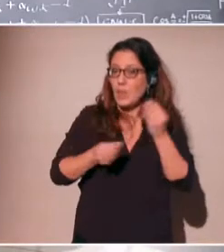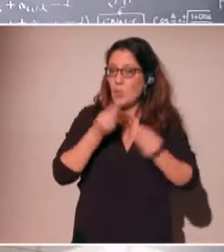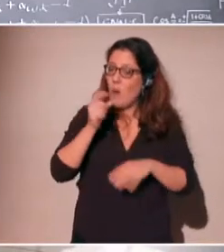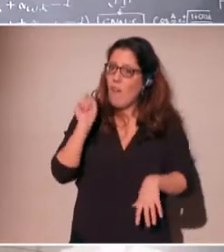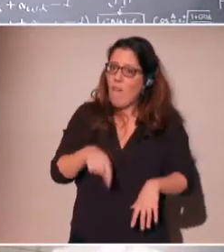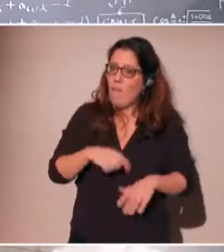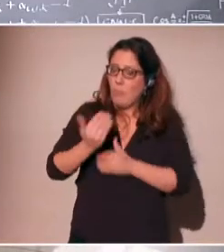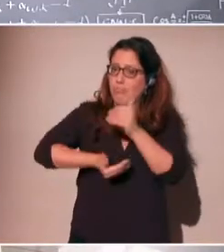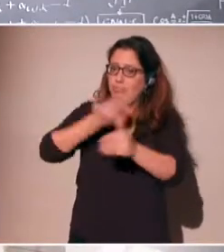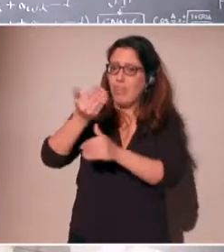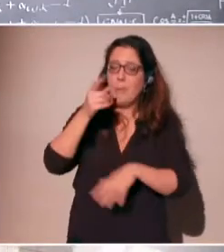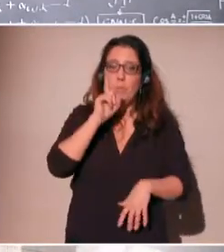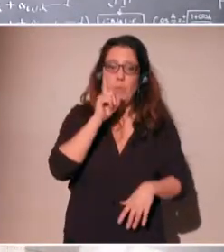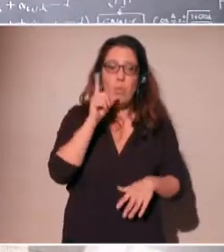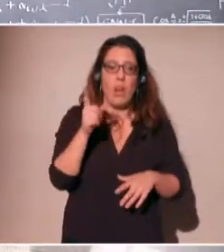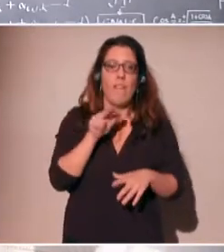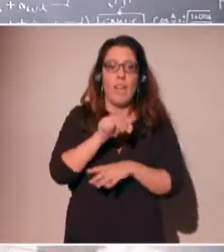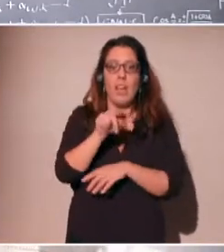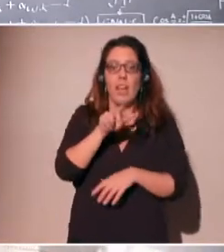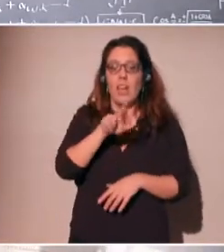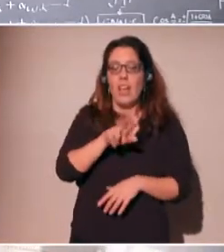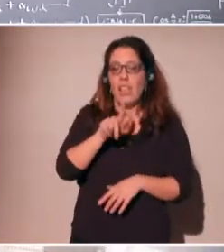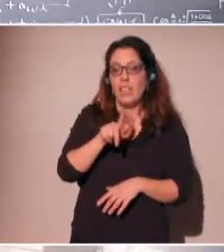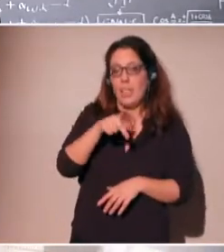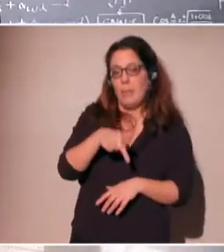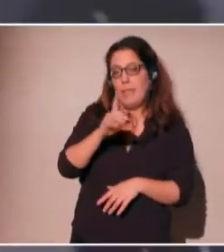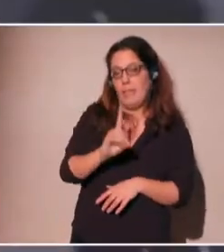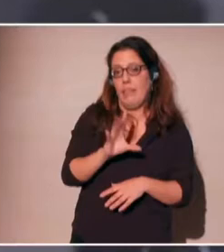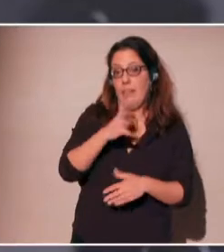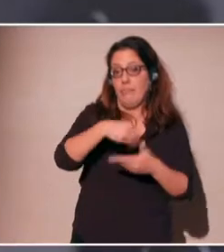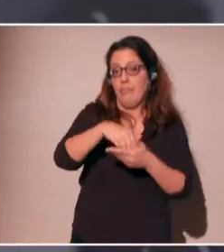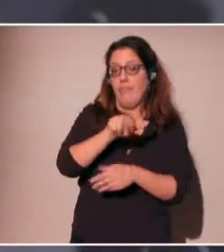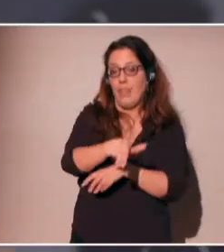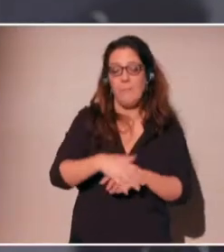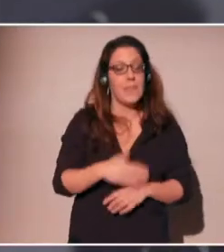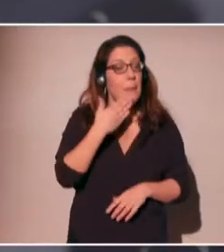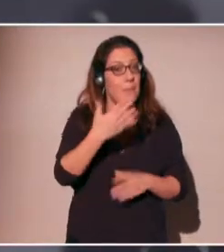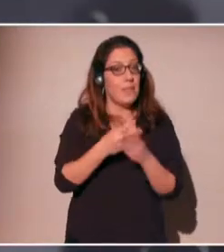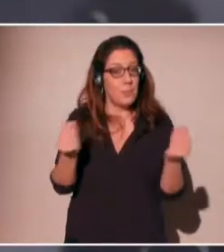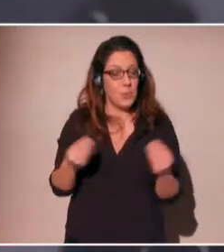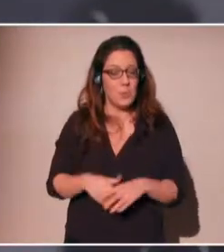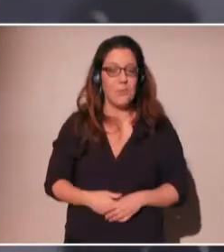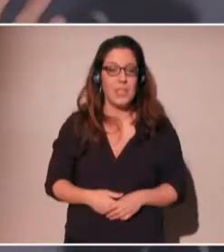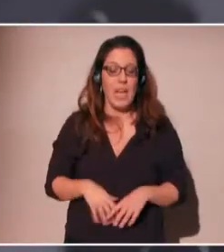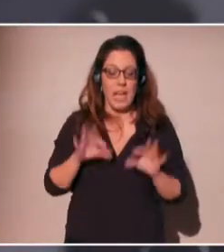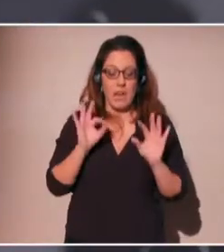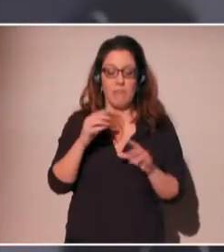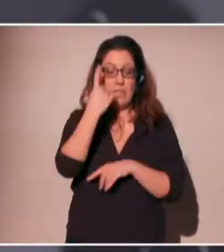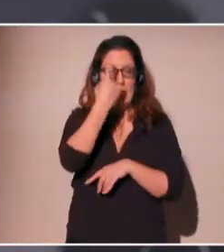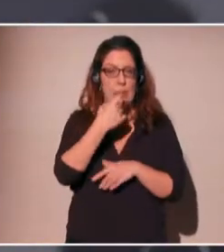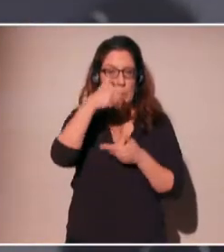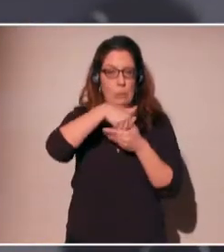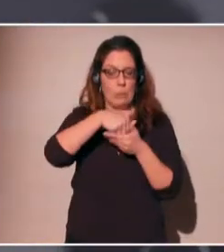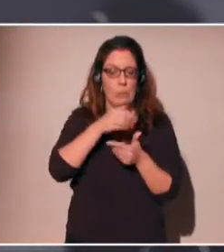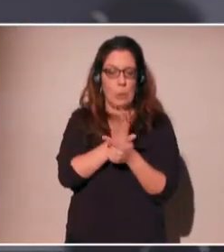tight enough and protects us enough? Thank you, Celia. Well, I think